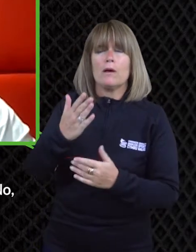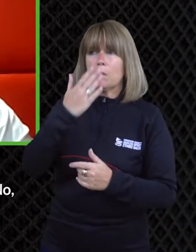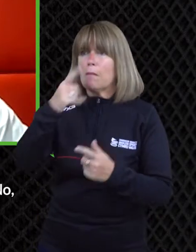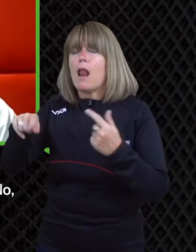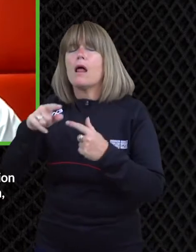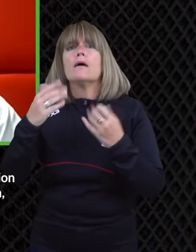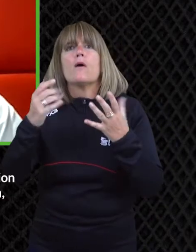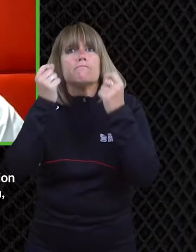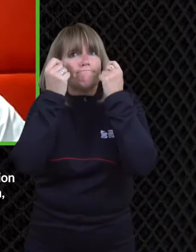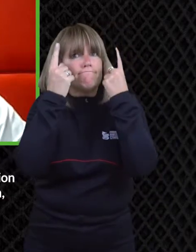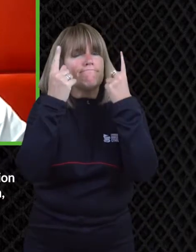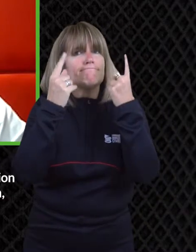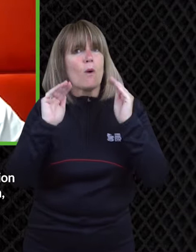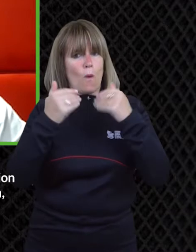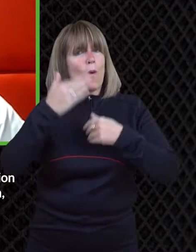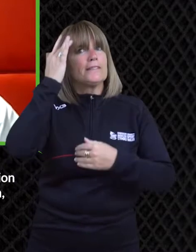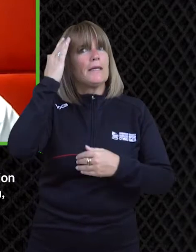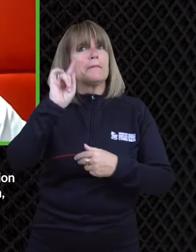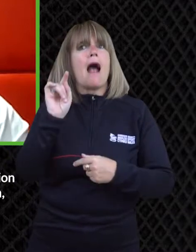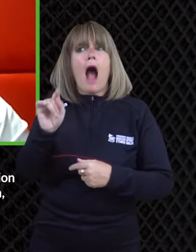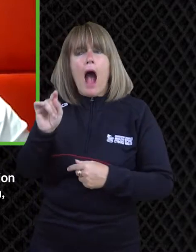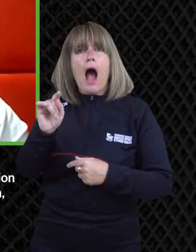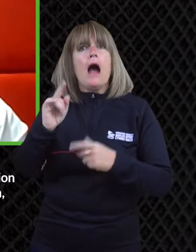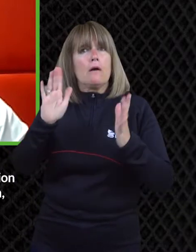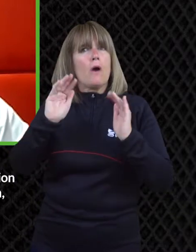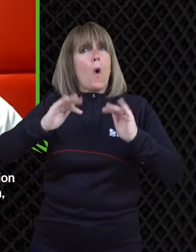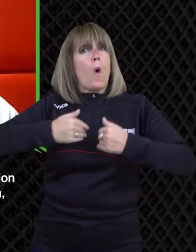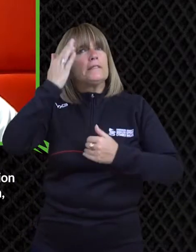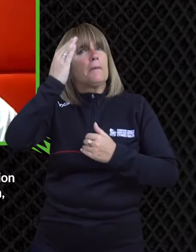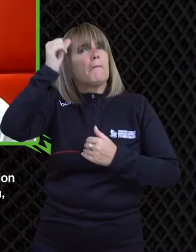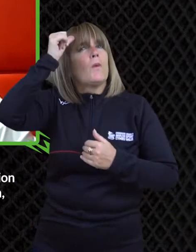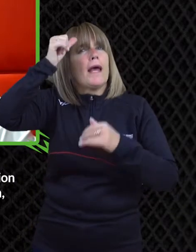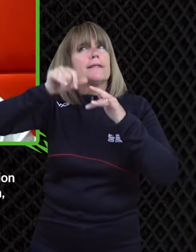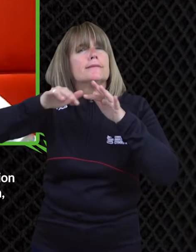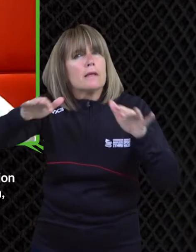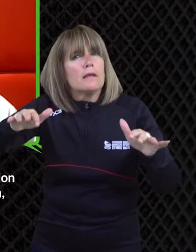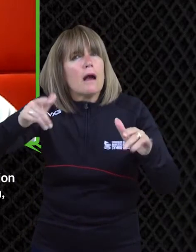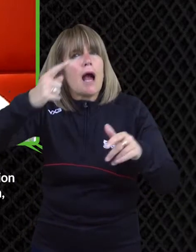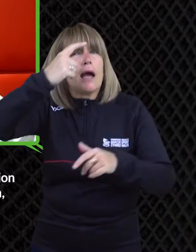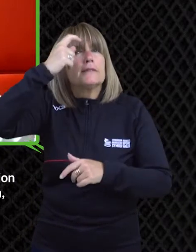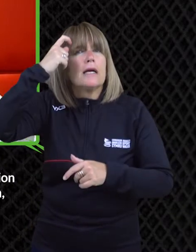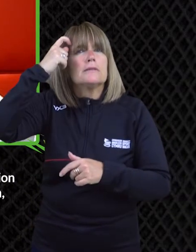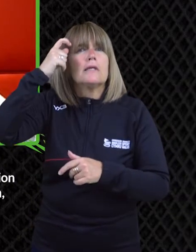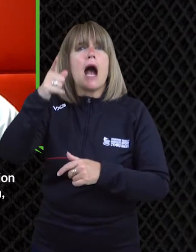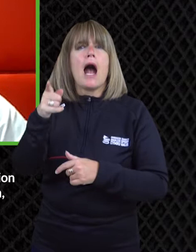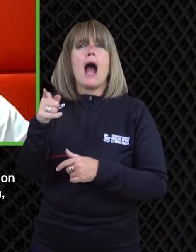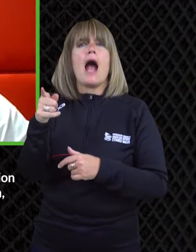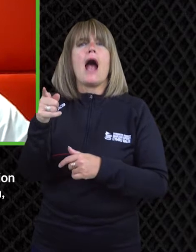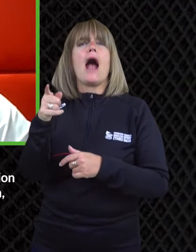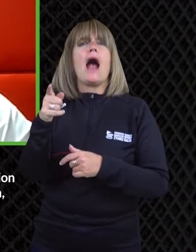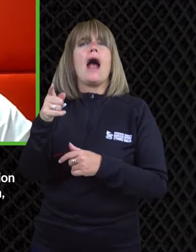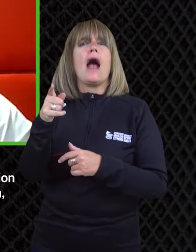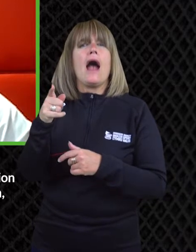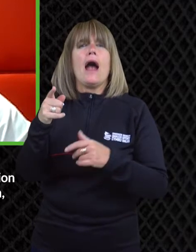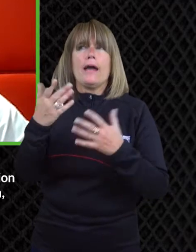about autism you know autism awareness and understandings probably the the most it's ever been right now um due to